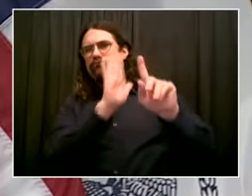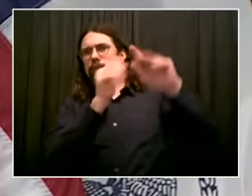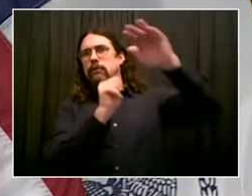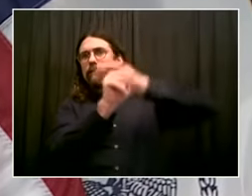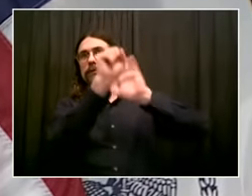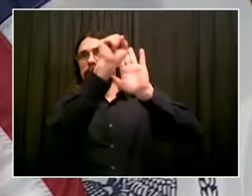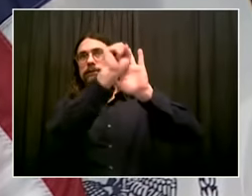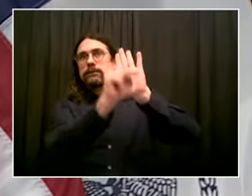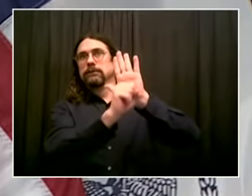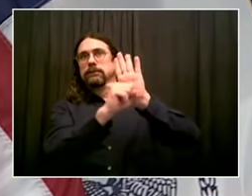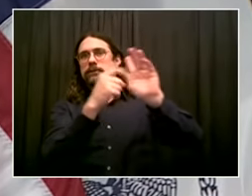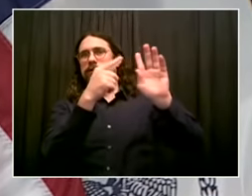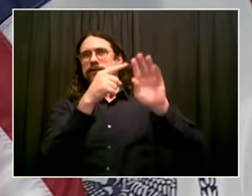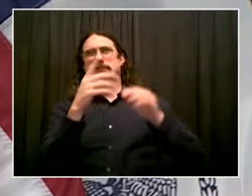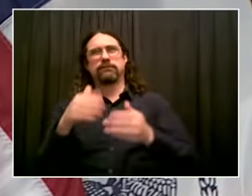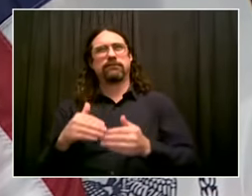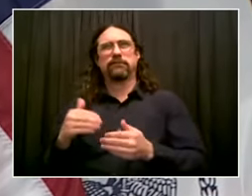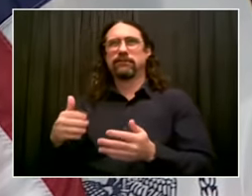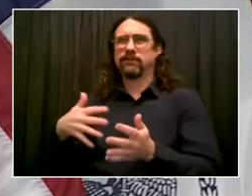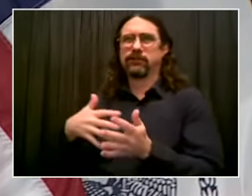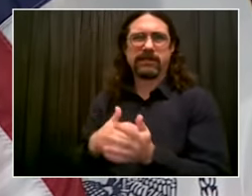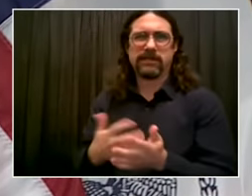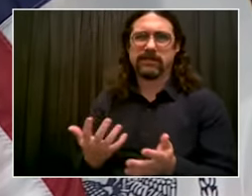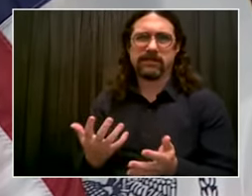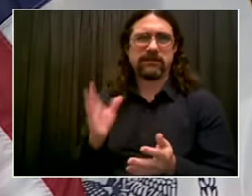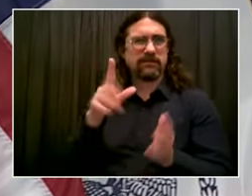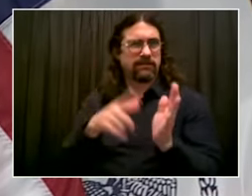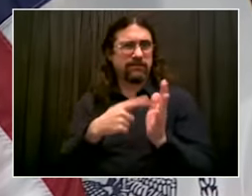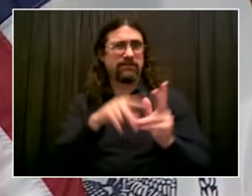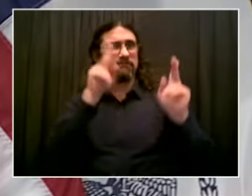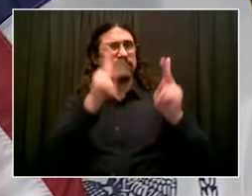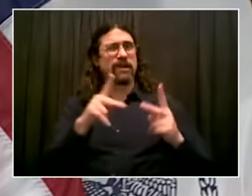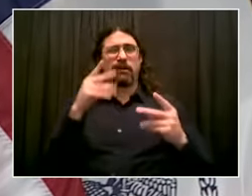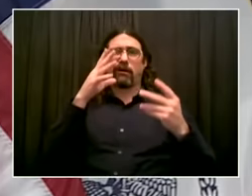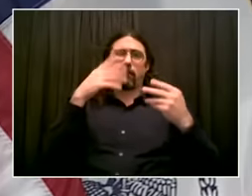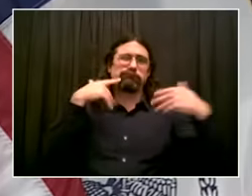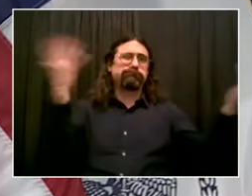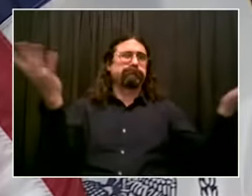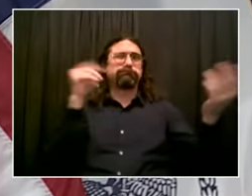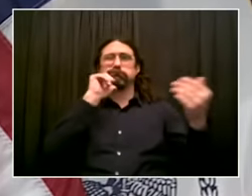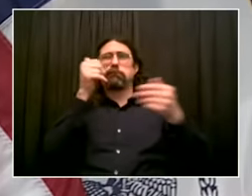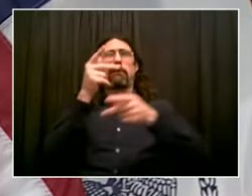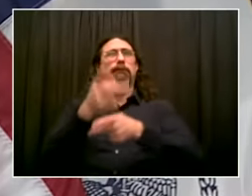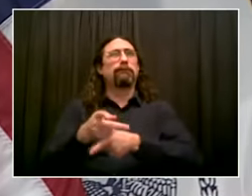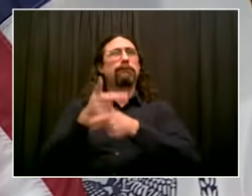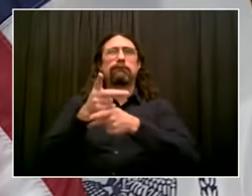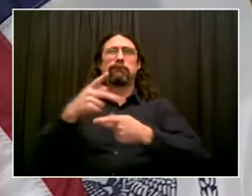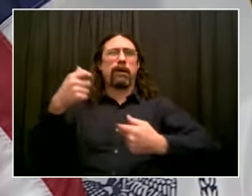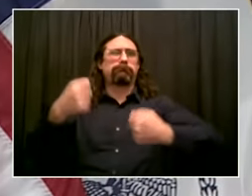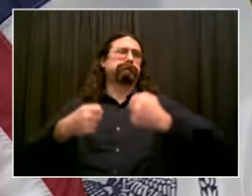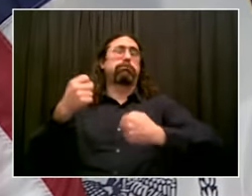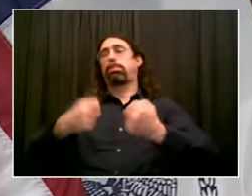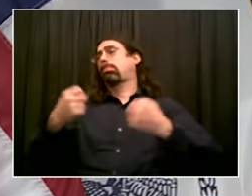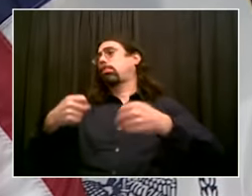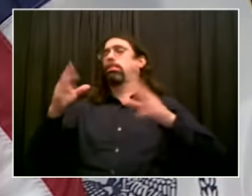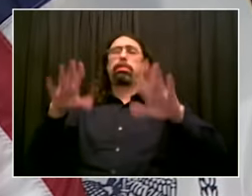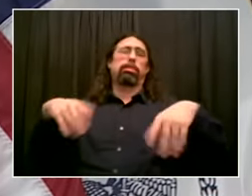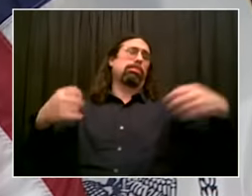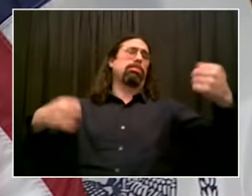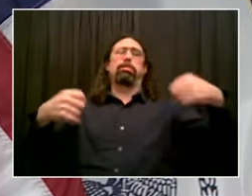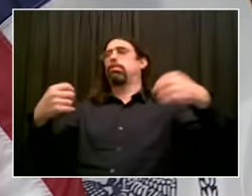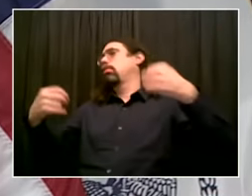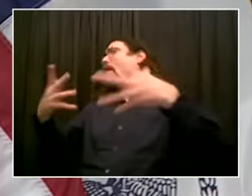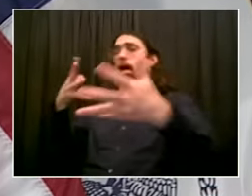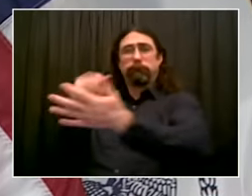laws. There have to be clear penalties. But there also have to be more thorough investigations to achieve prosecution when there